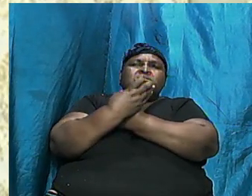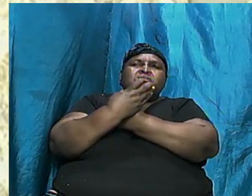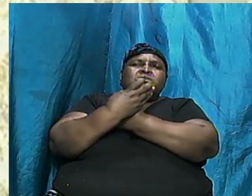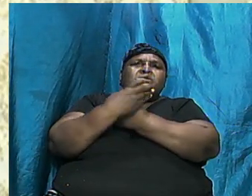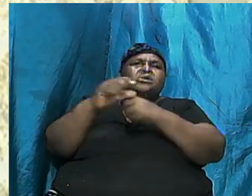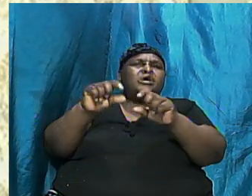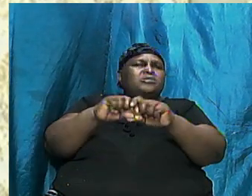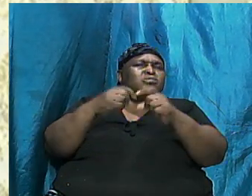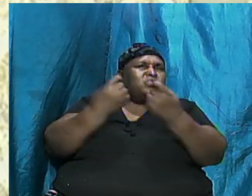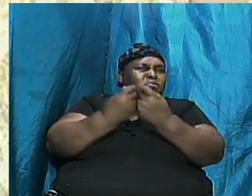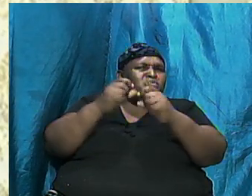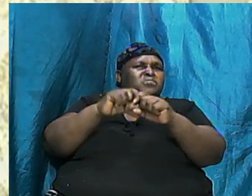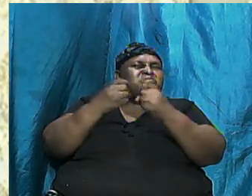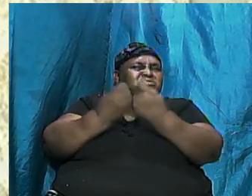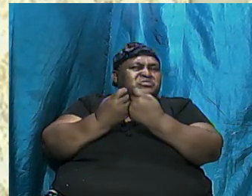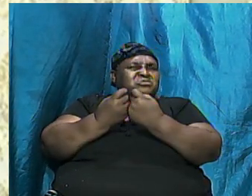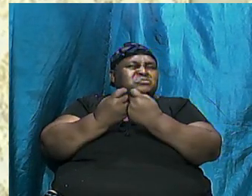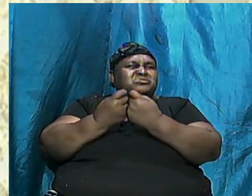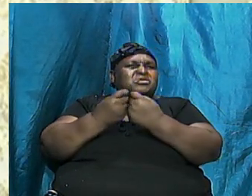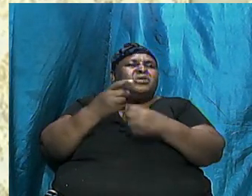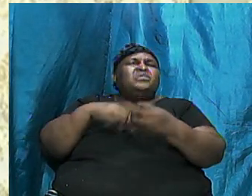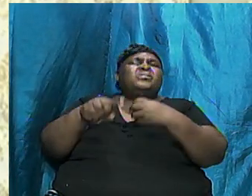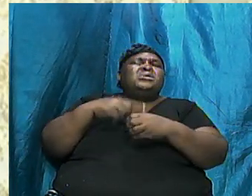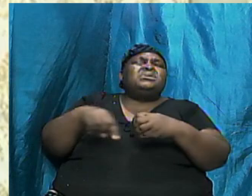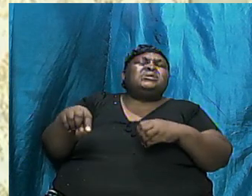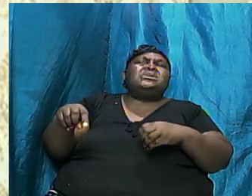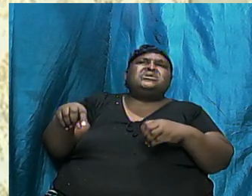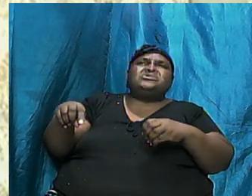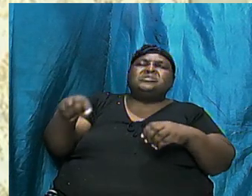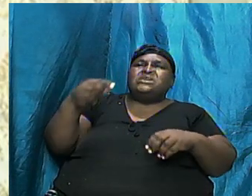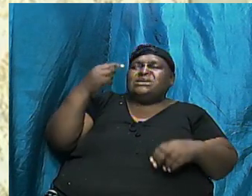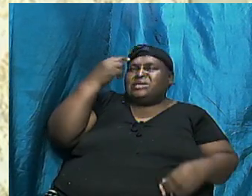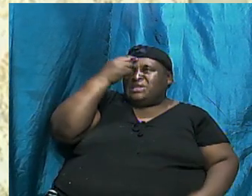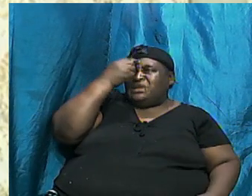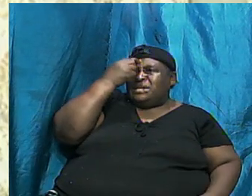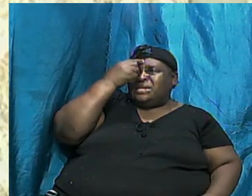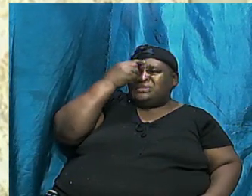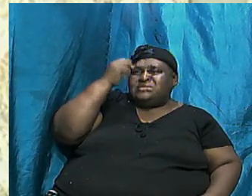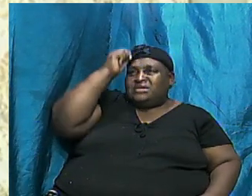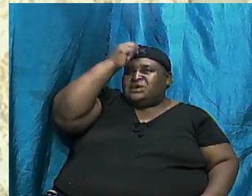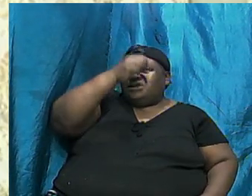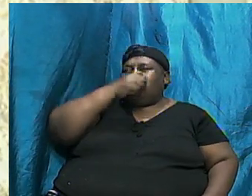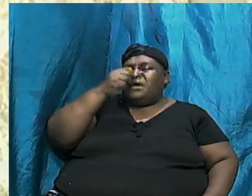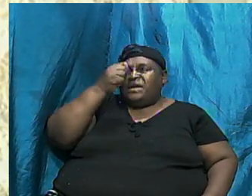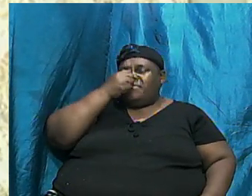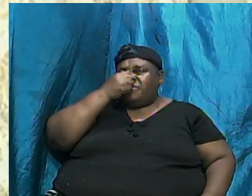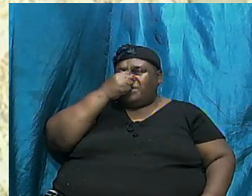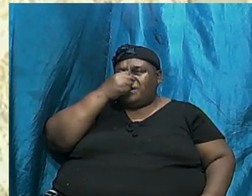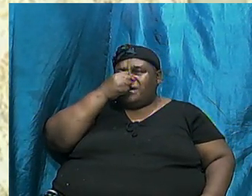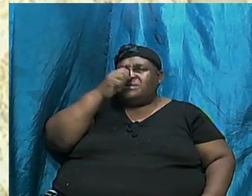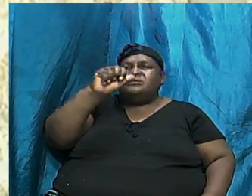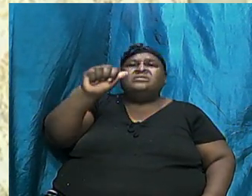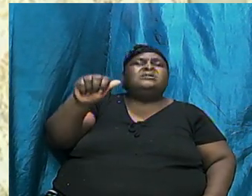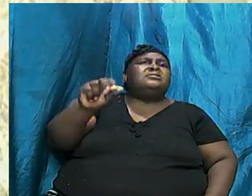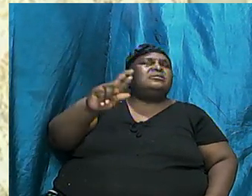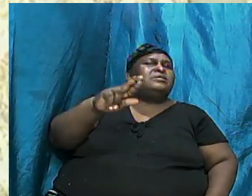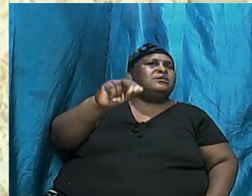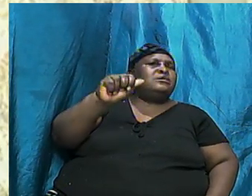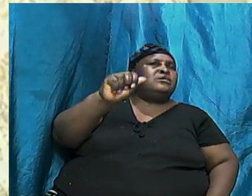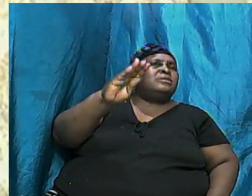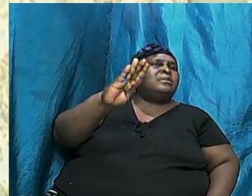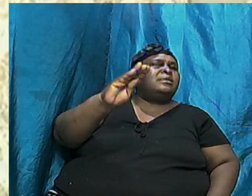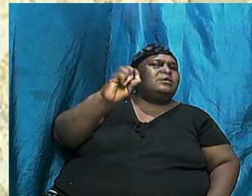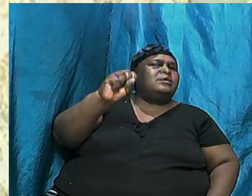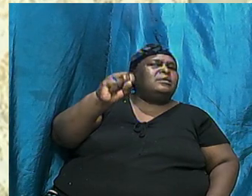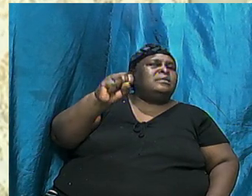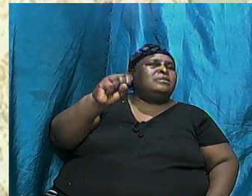Around The Chinese The Indians The Africans Look At The Arabs Look At The